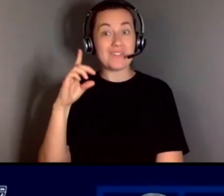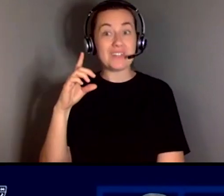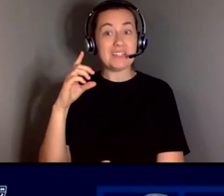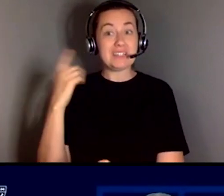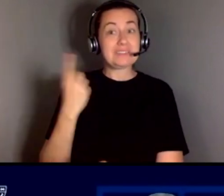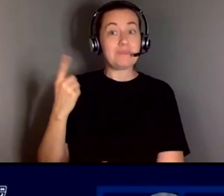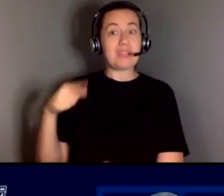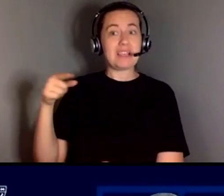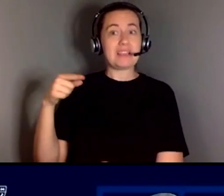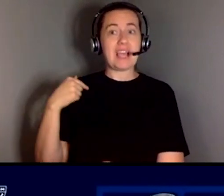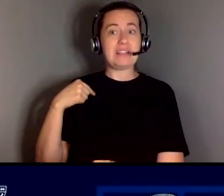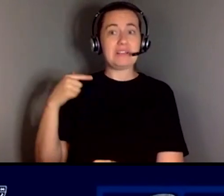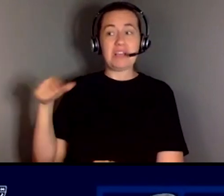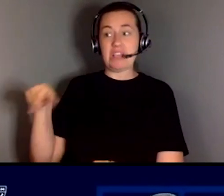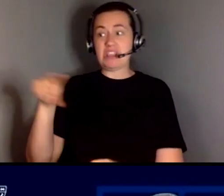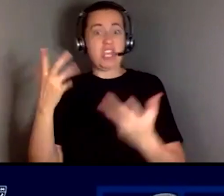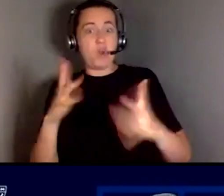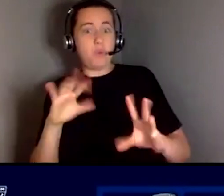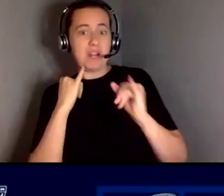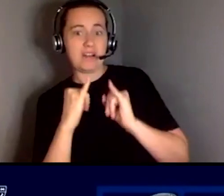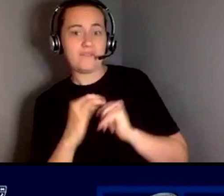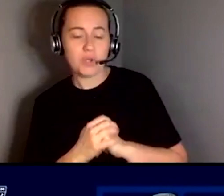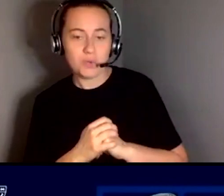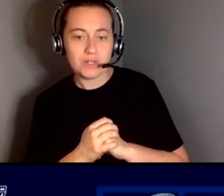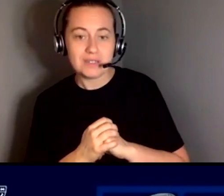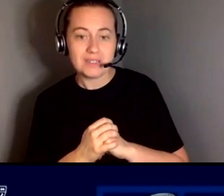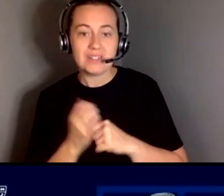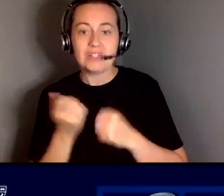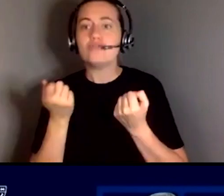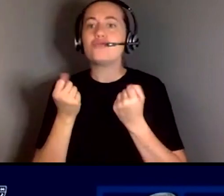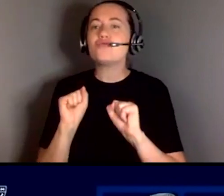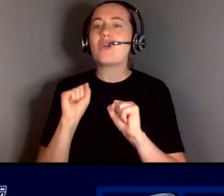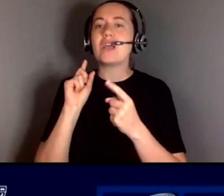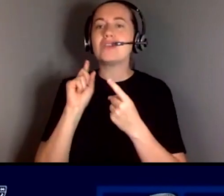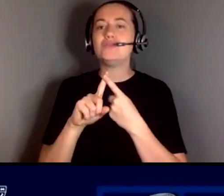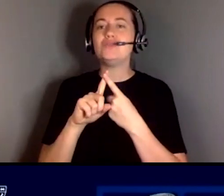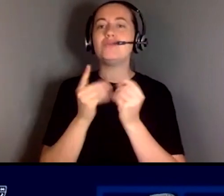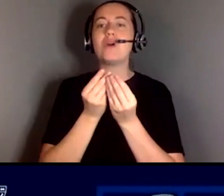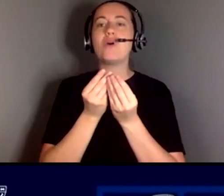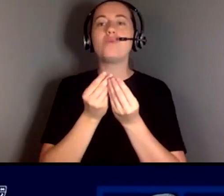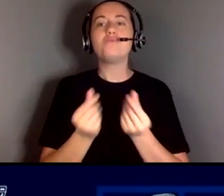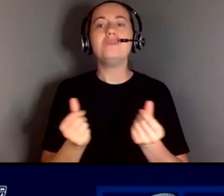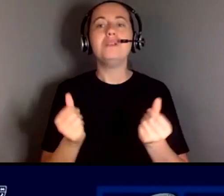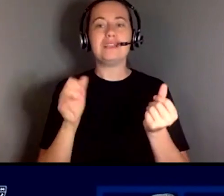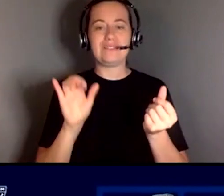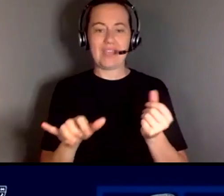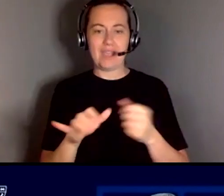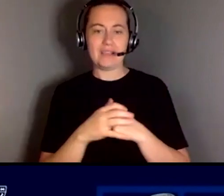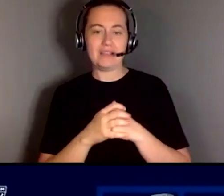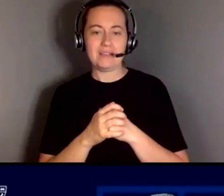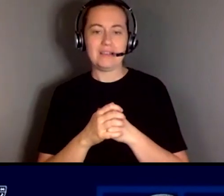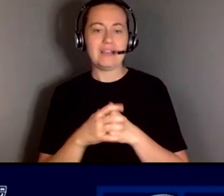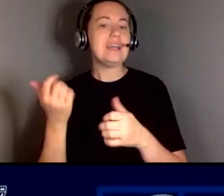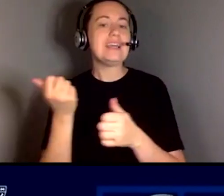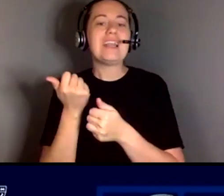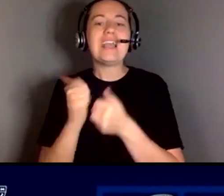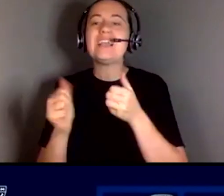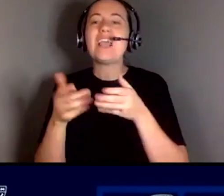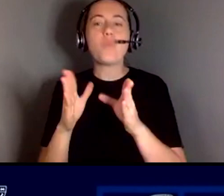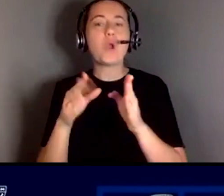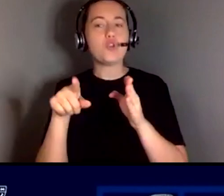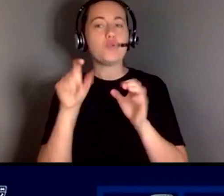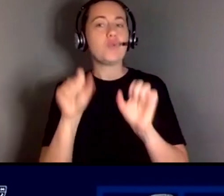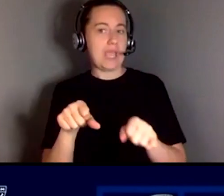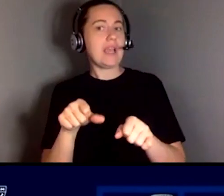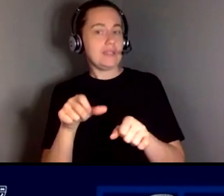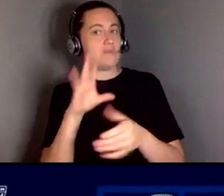this so trying to ease that in any way that you can is helpful